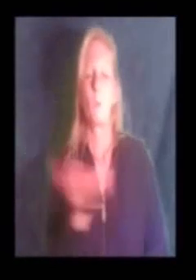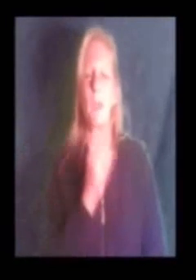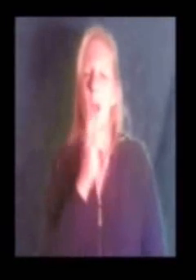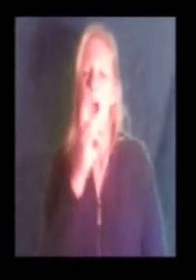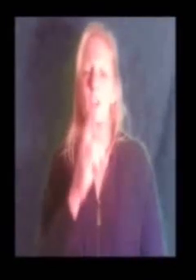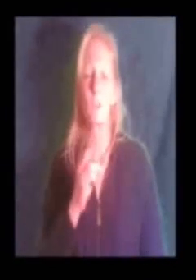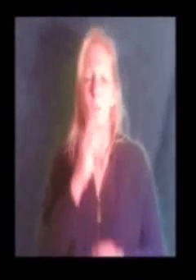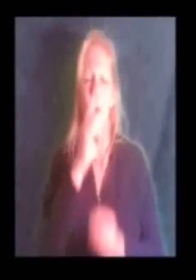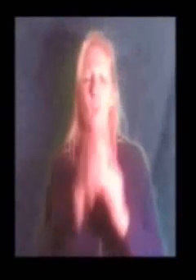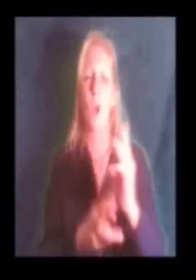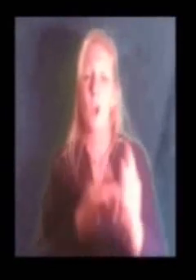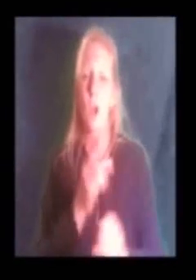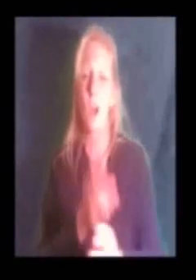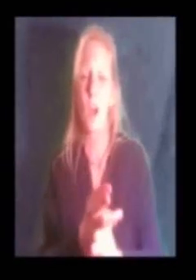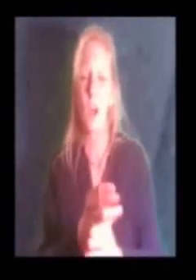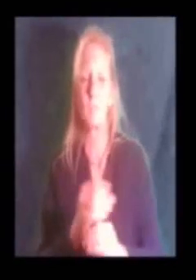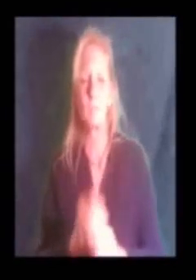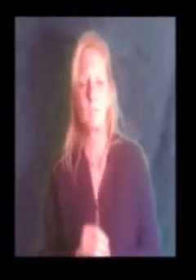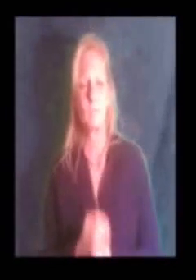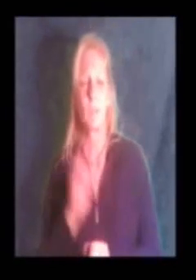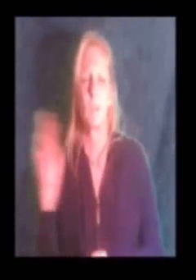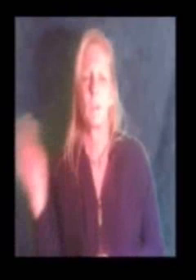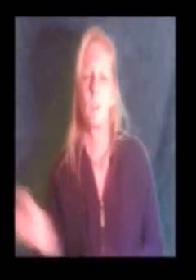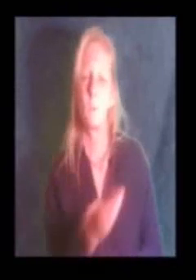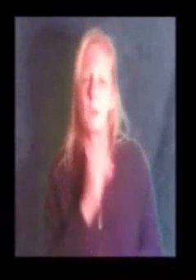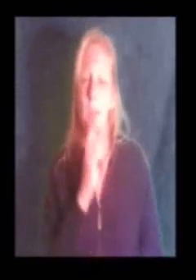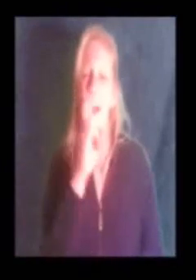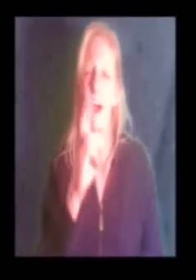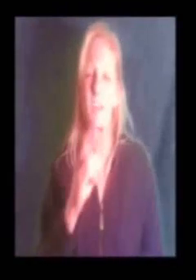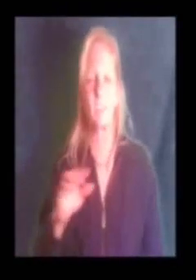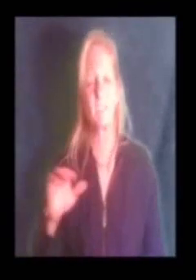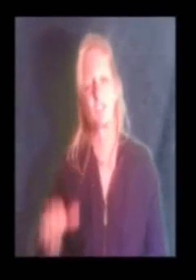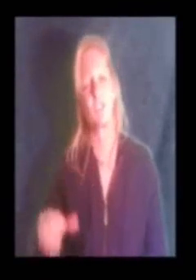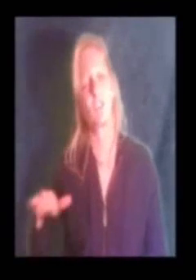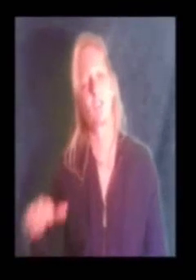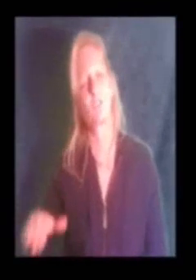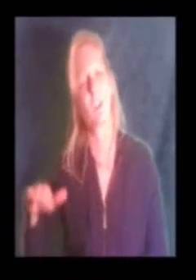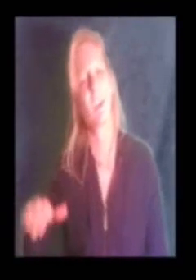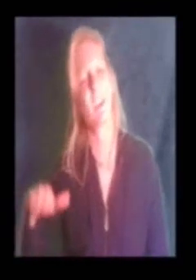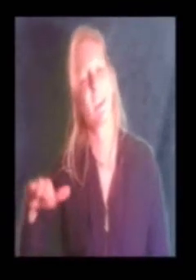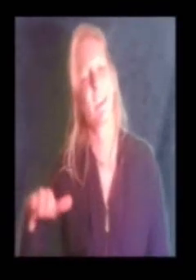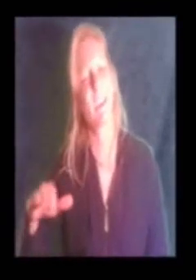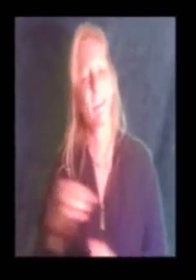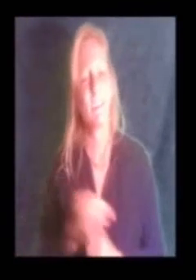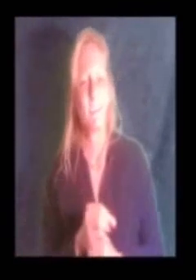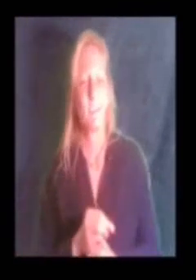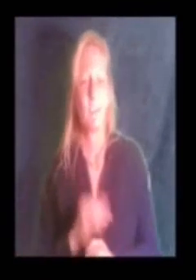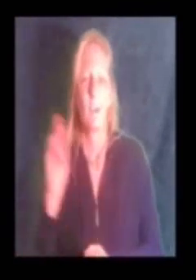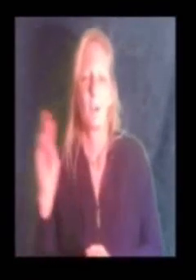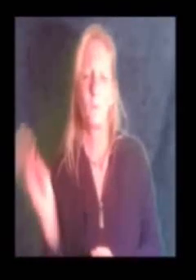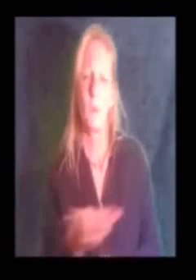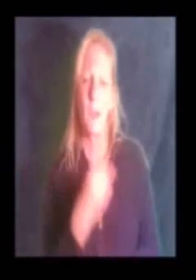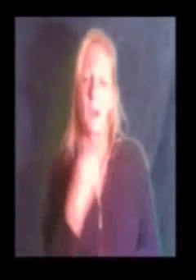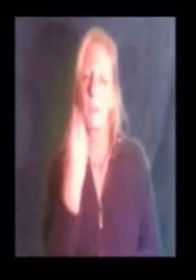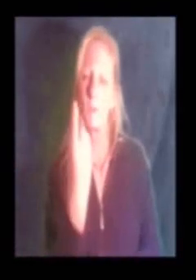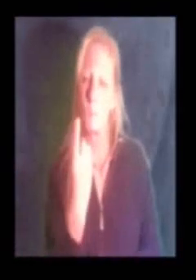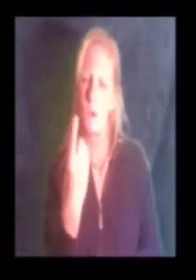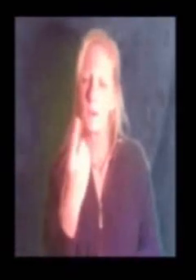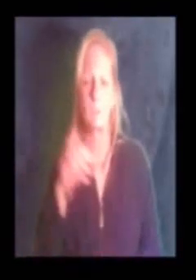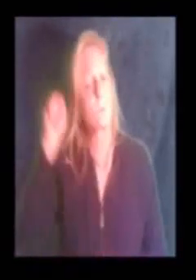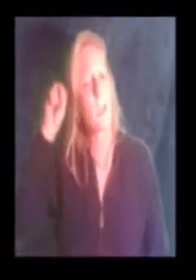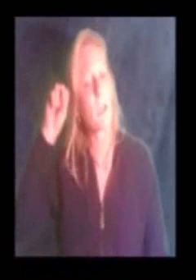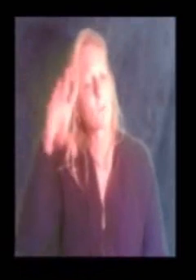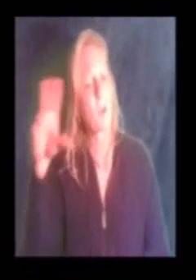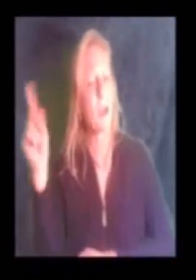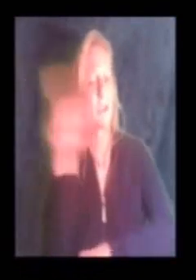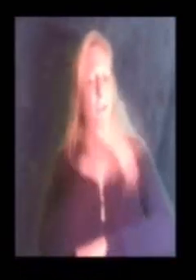We are the world, we are the children We are the